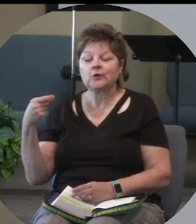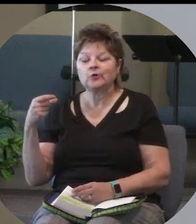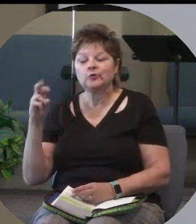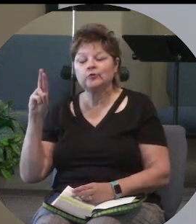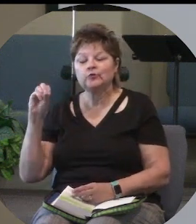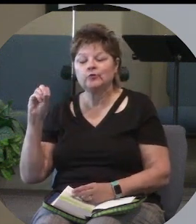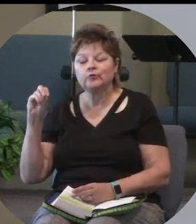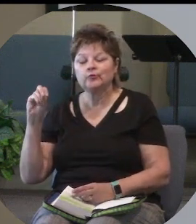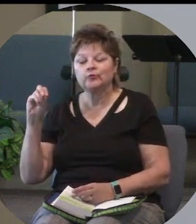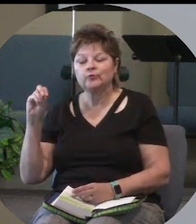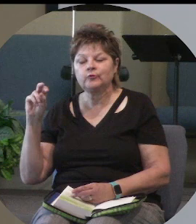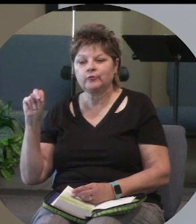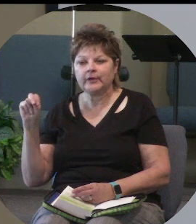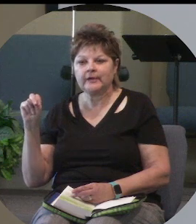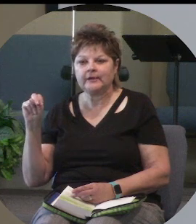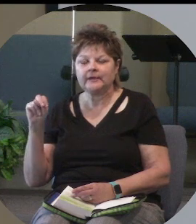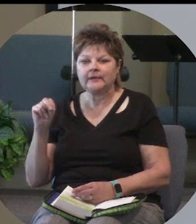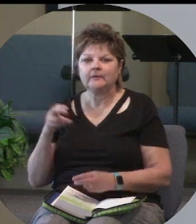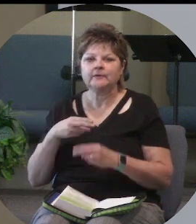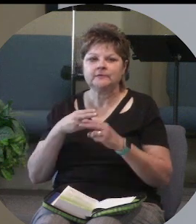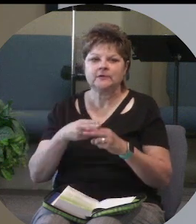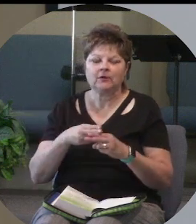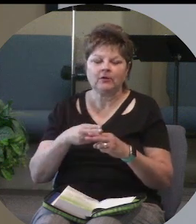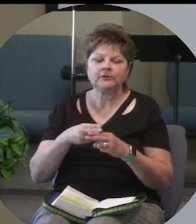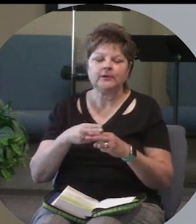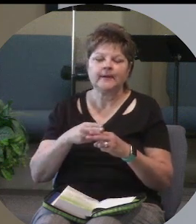and his famous song was people need the Lord